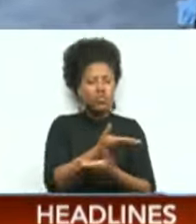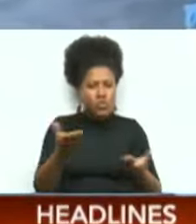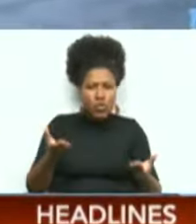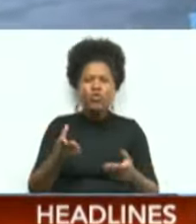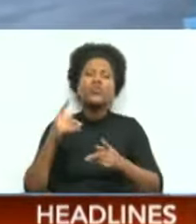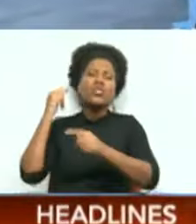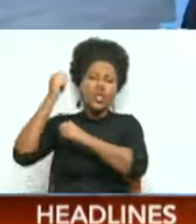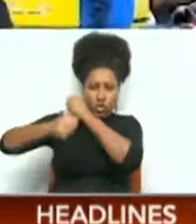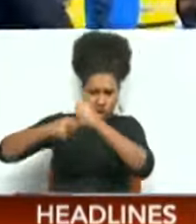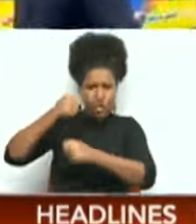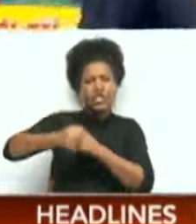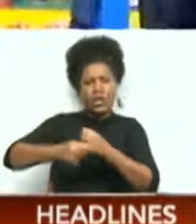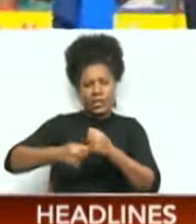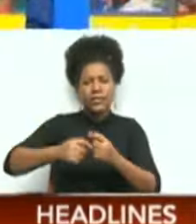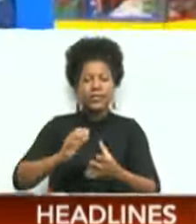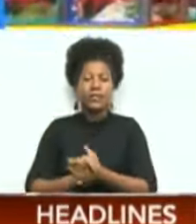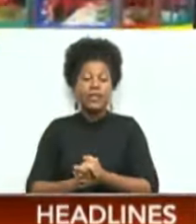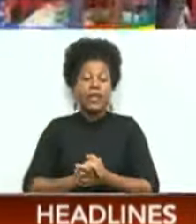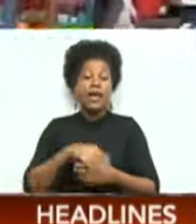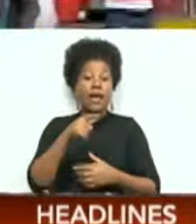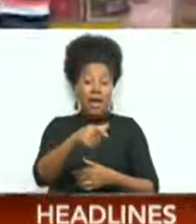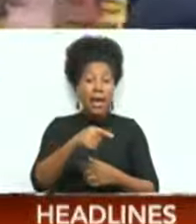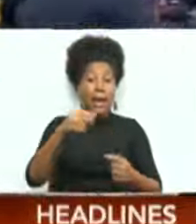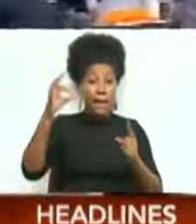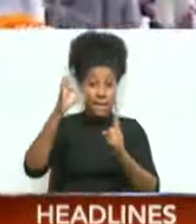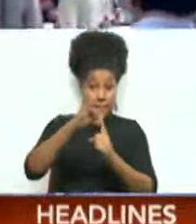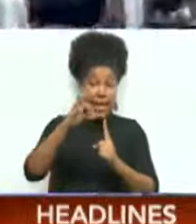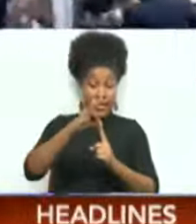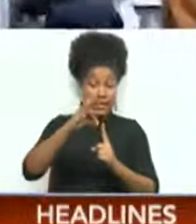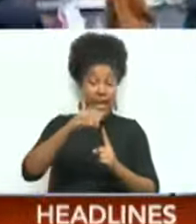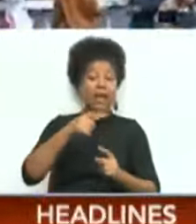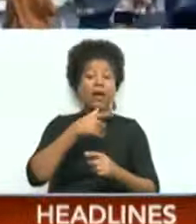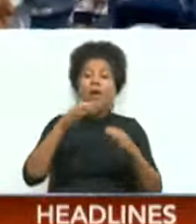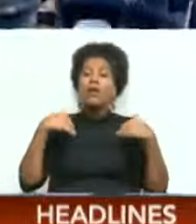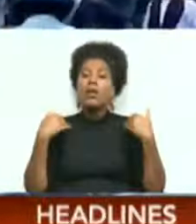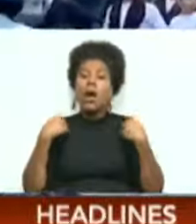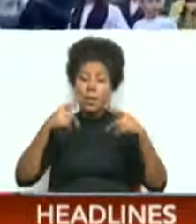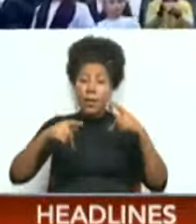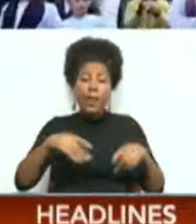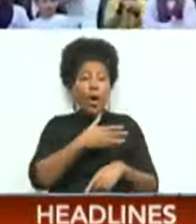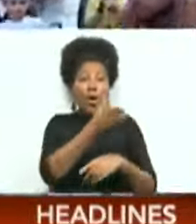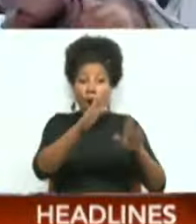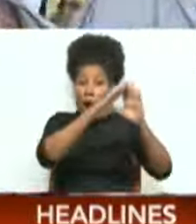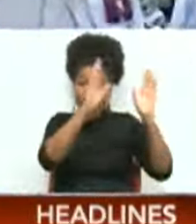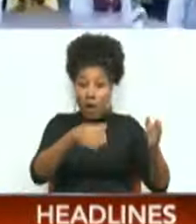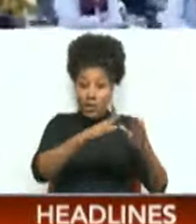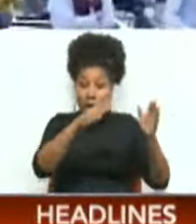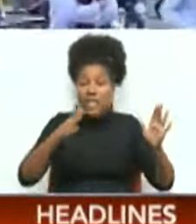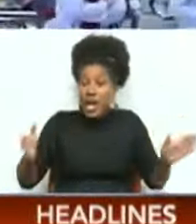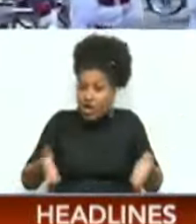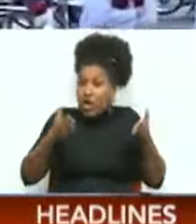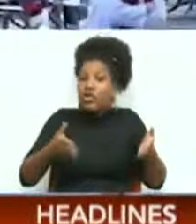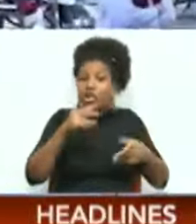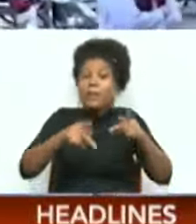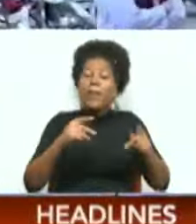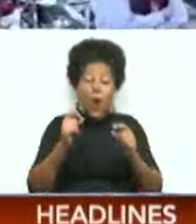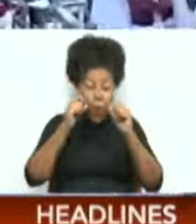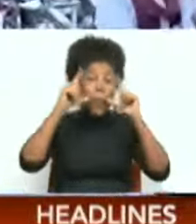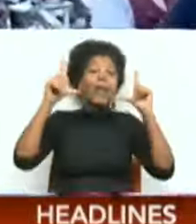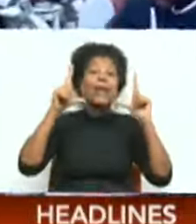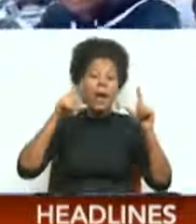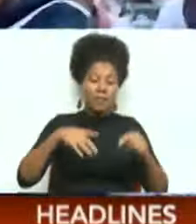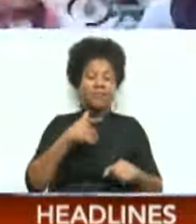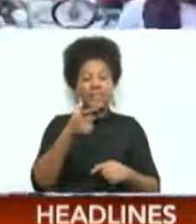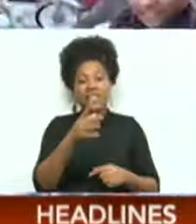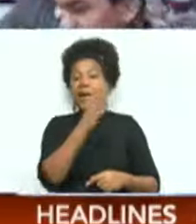traditions. In Pakistan, young people go around houses in groups encouraging people to wake up to fast by chanting